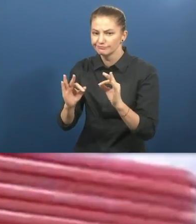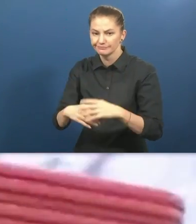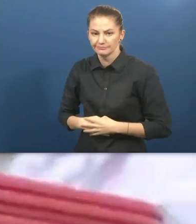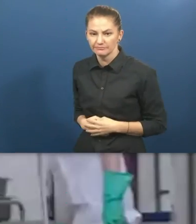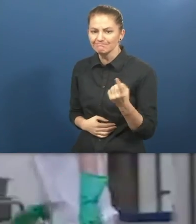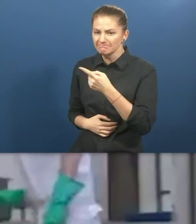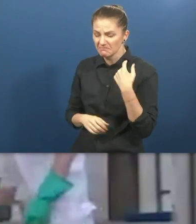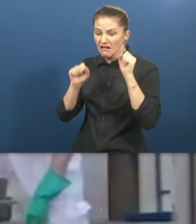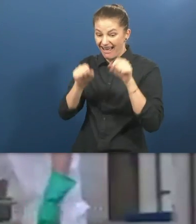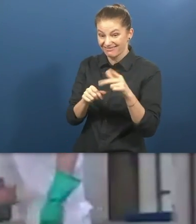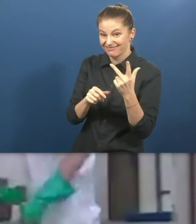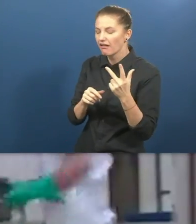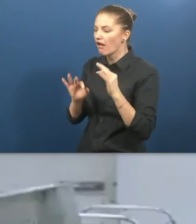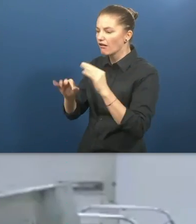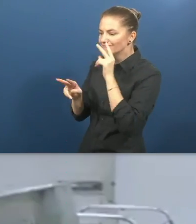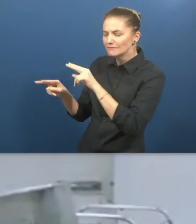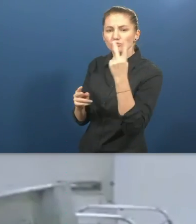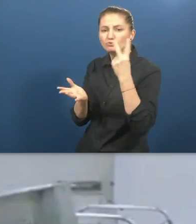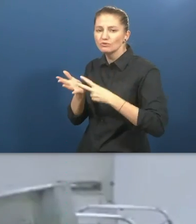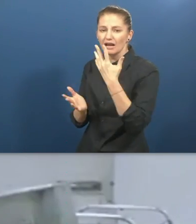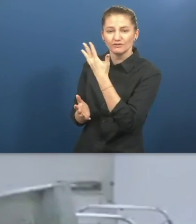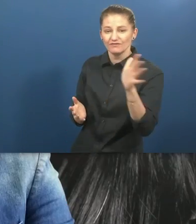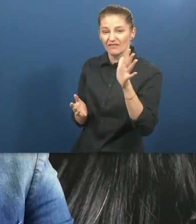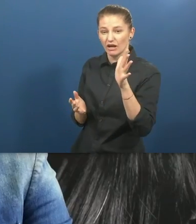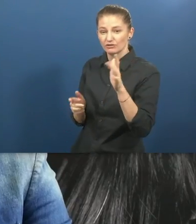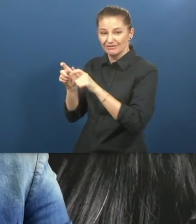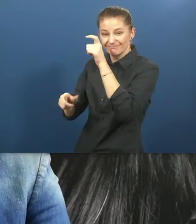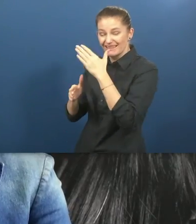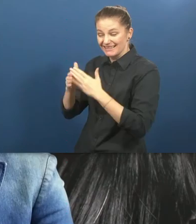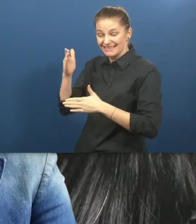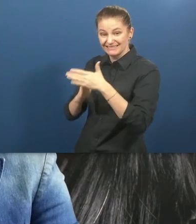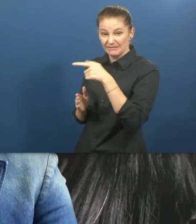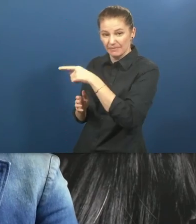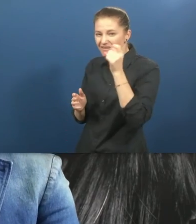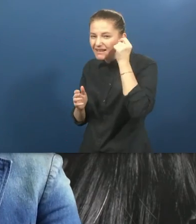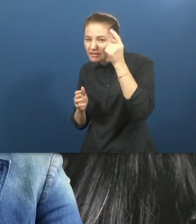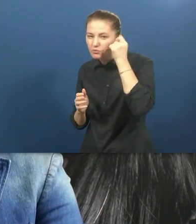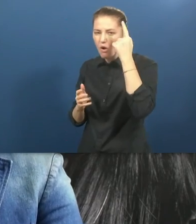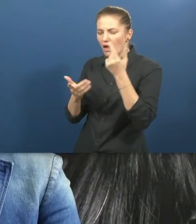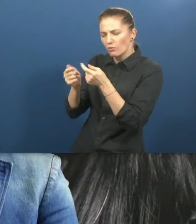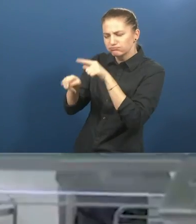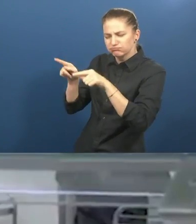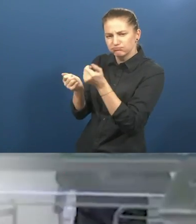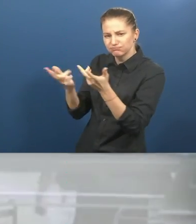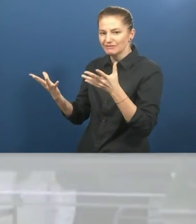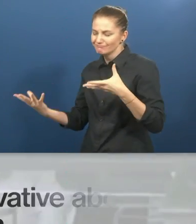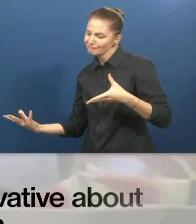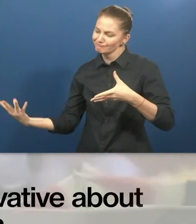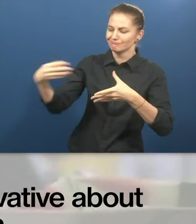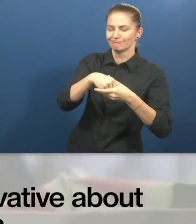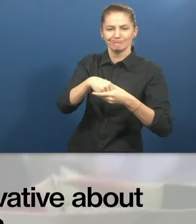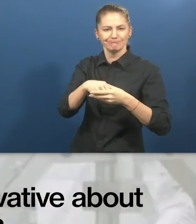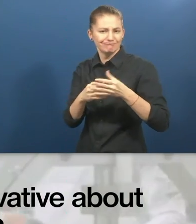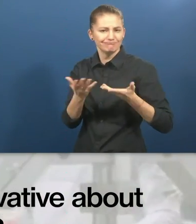more than 2,500 inclusions of people with disabilities, intellectual and autism spectrum. What is